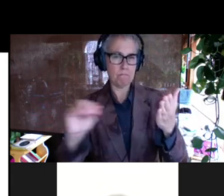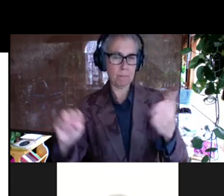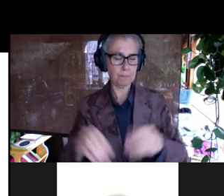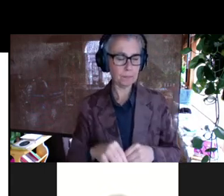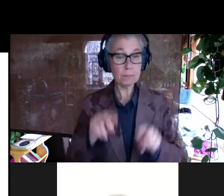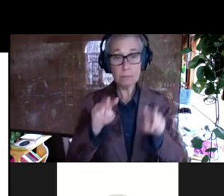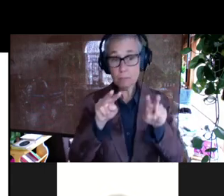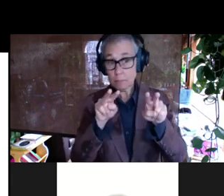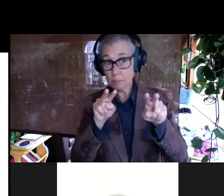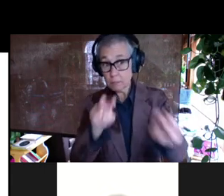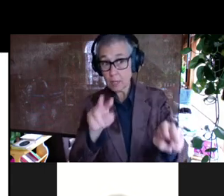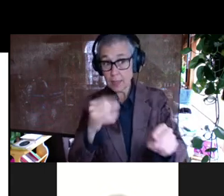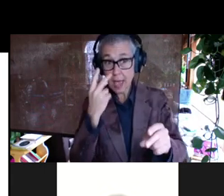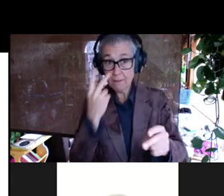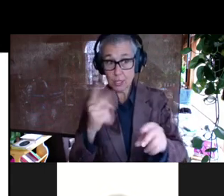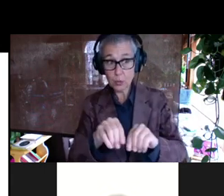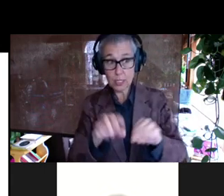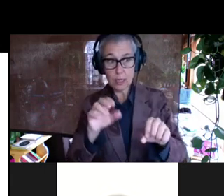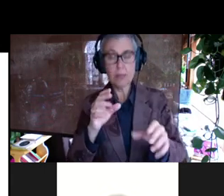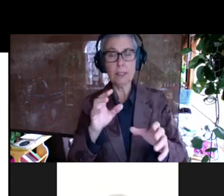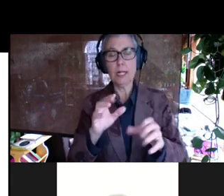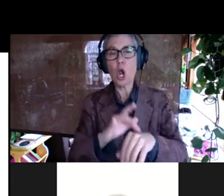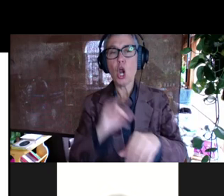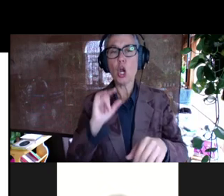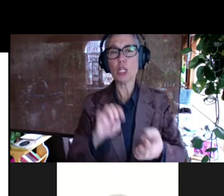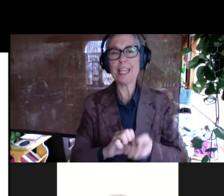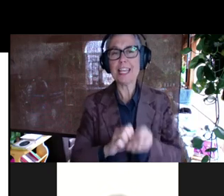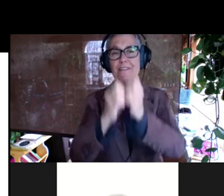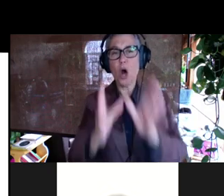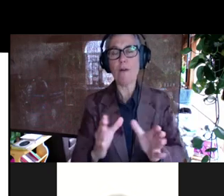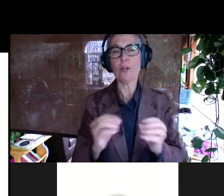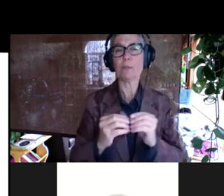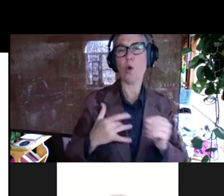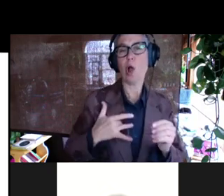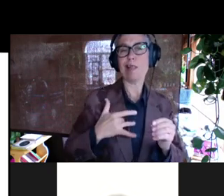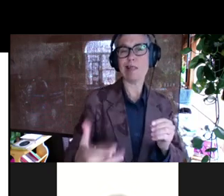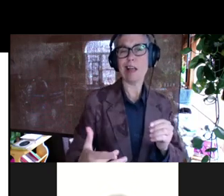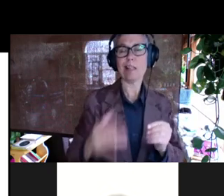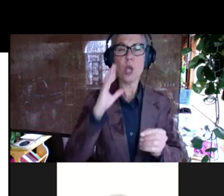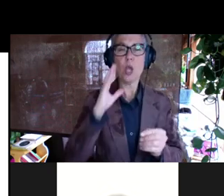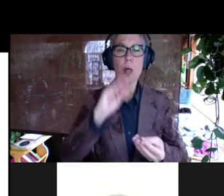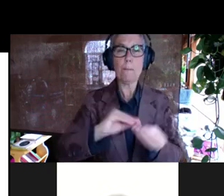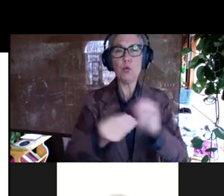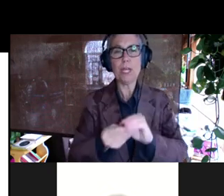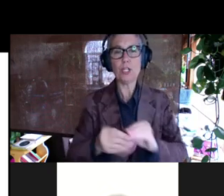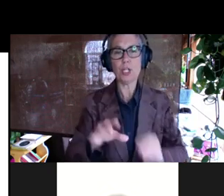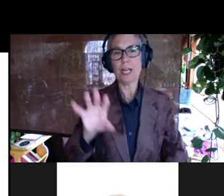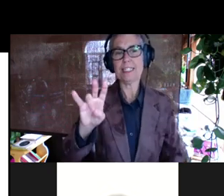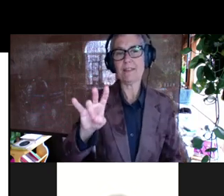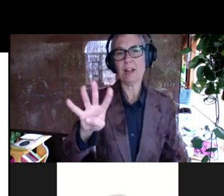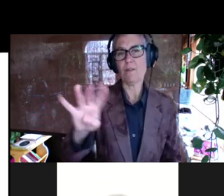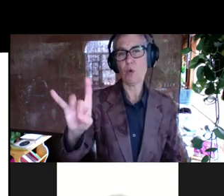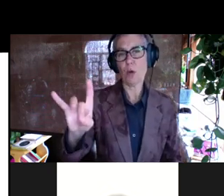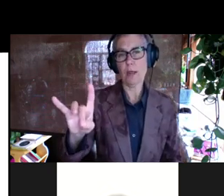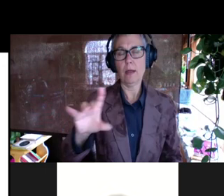visually, like the early evolvers tend, are more likely to have a mutation at 748 and, and conversely,